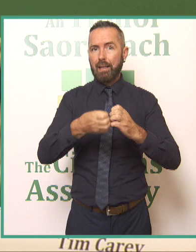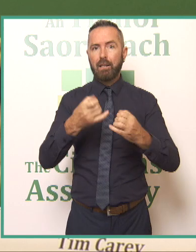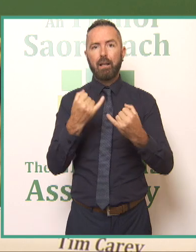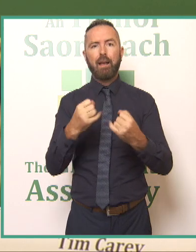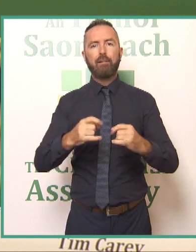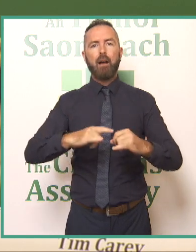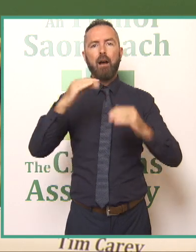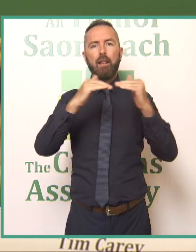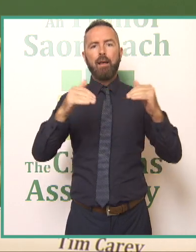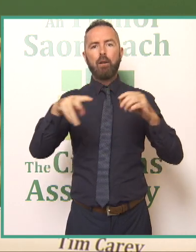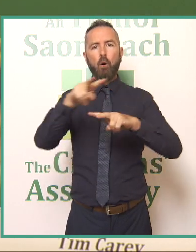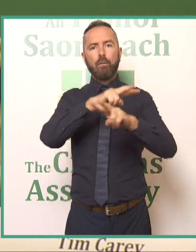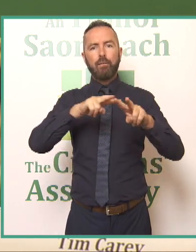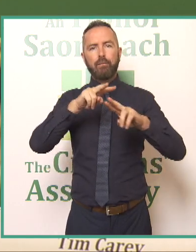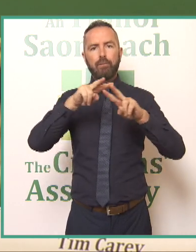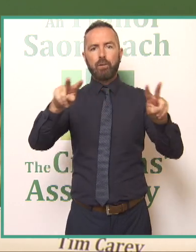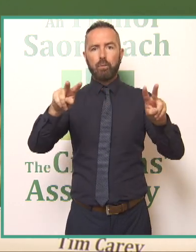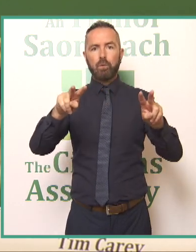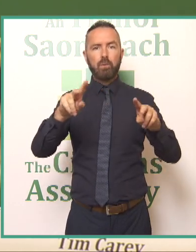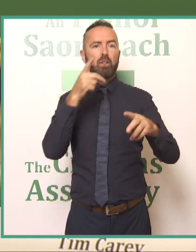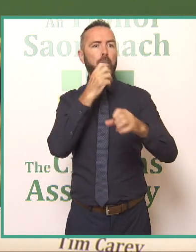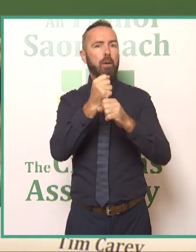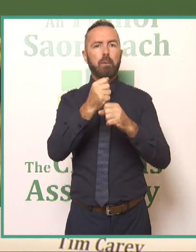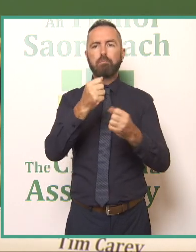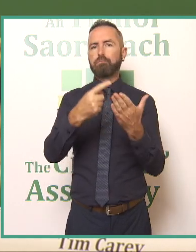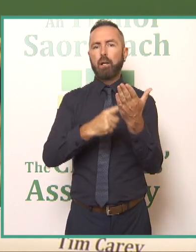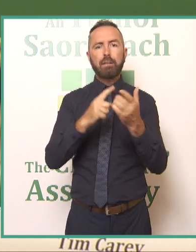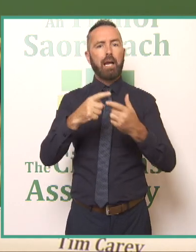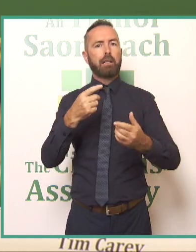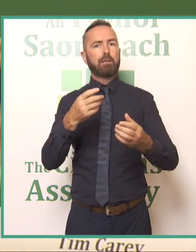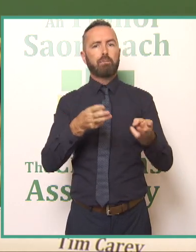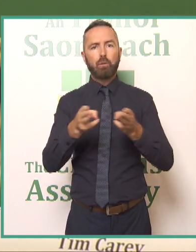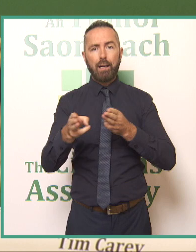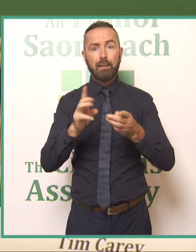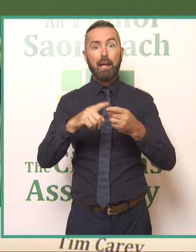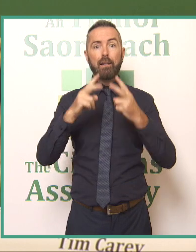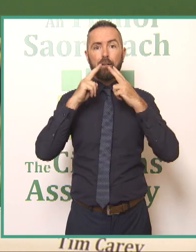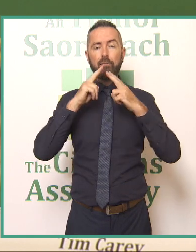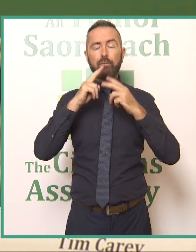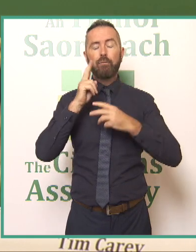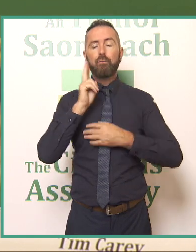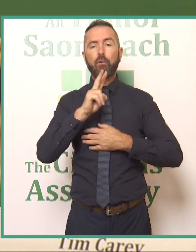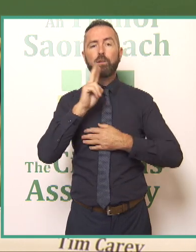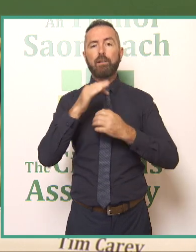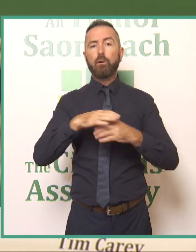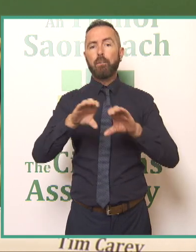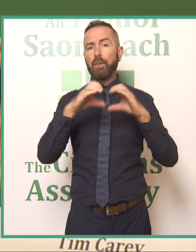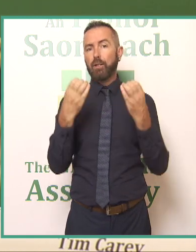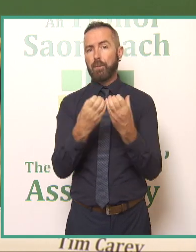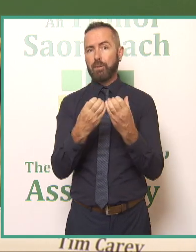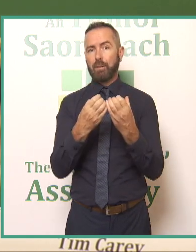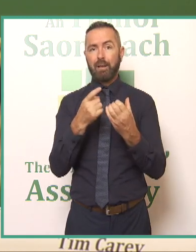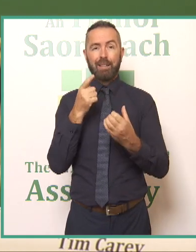presentation on what are the policies and practices in right now and then we'll have voices from the community so that's kind of the the